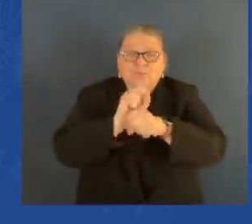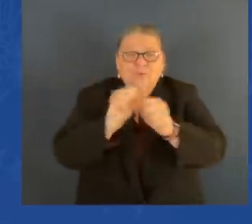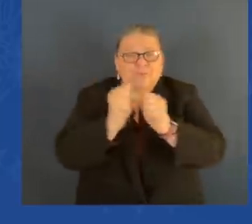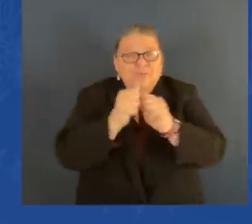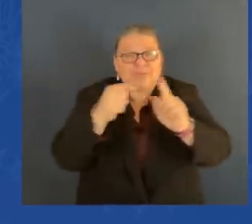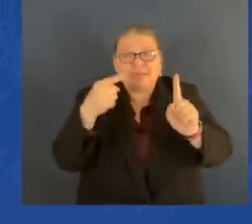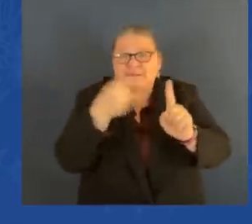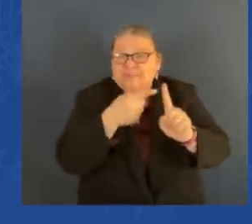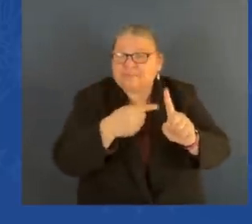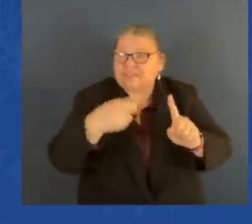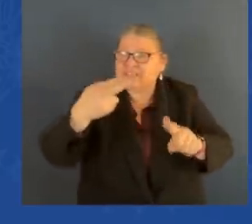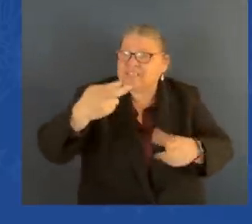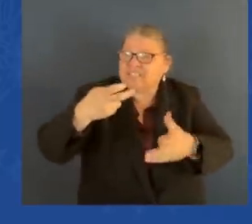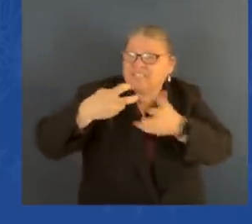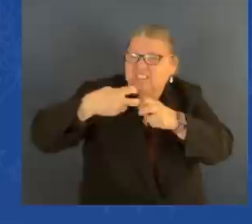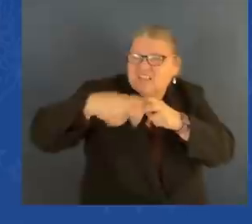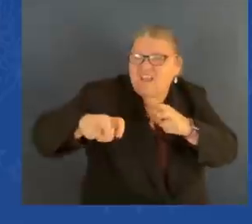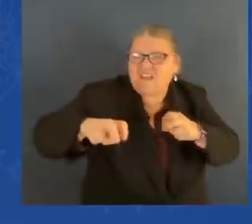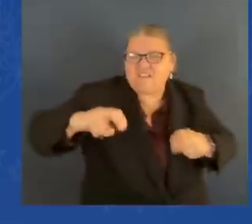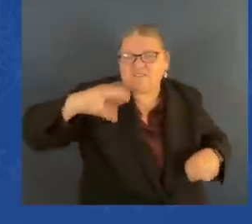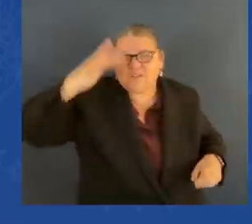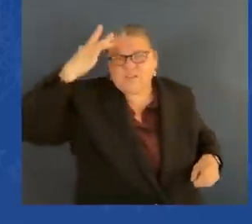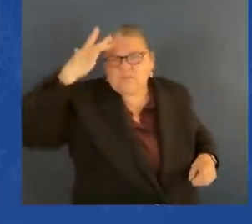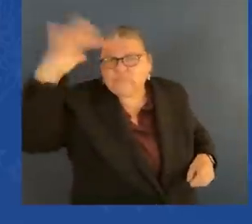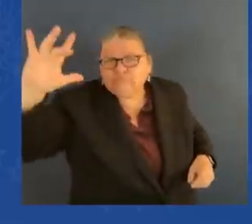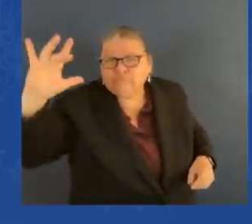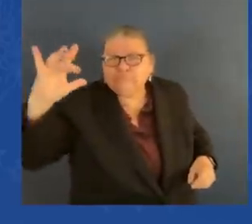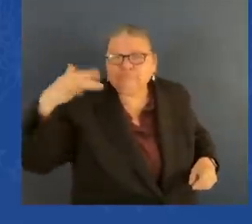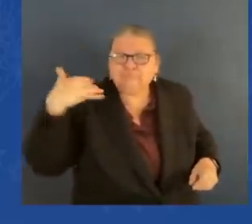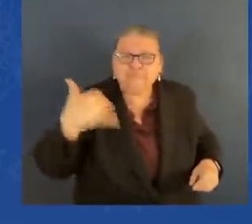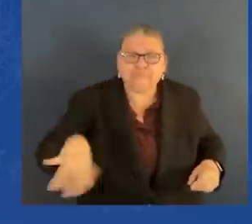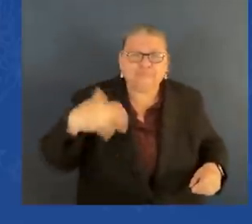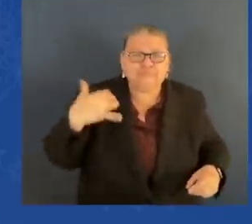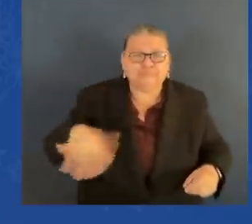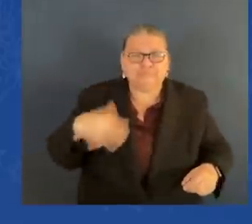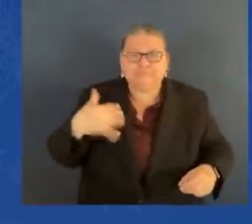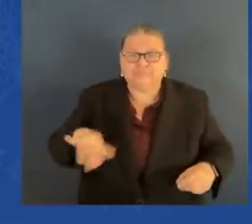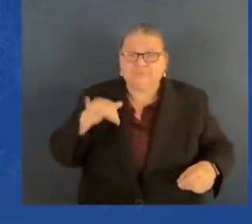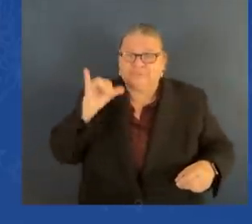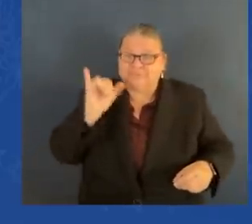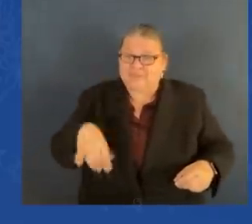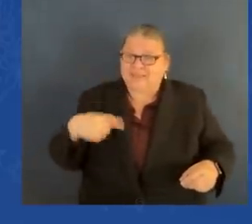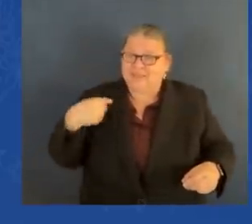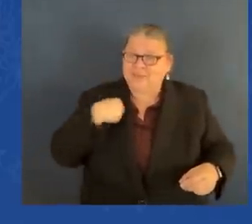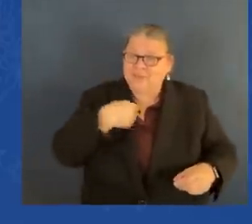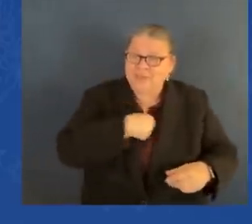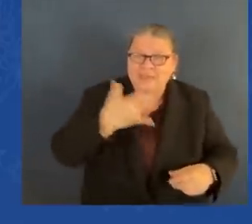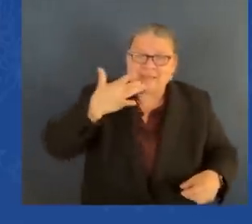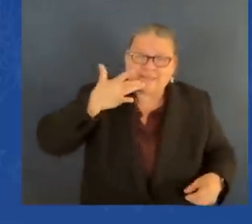You were lucky to have had him. And by the look of things, he was lucky to have had you.